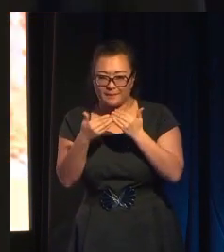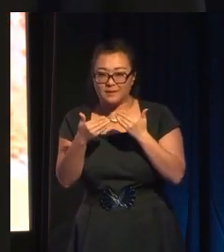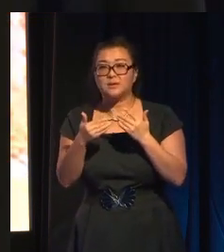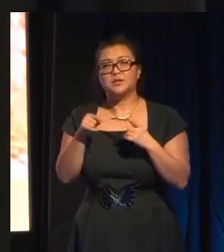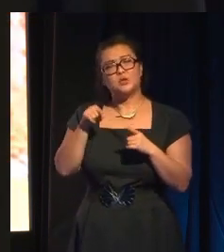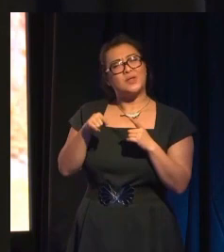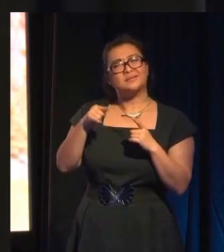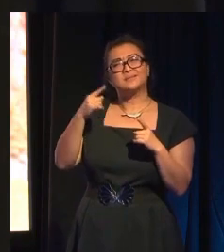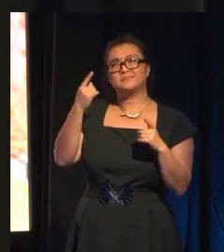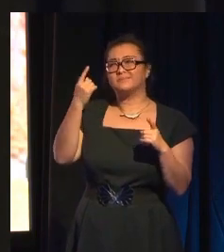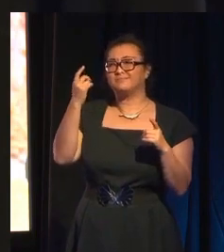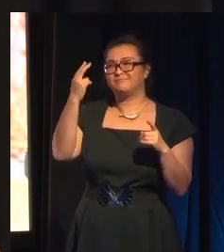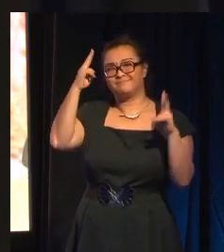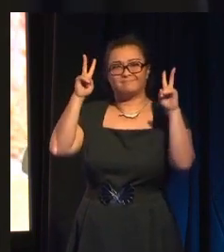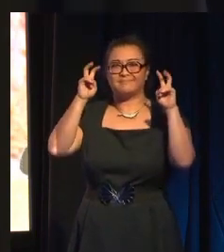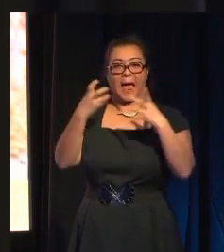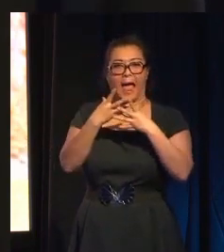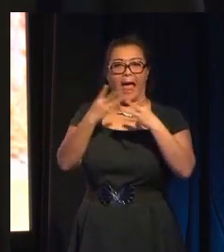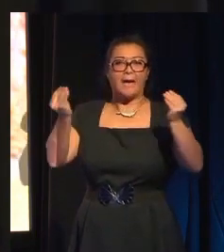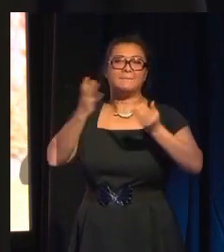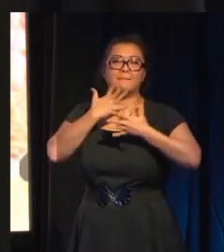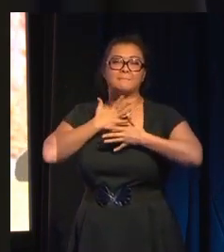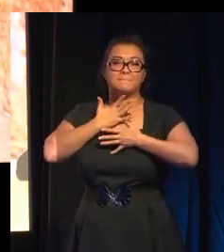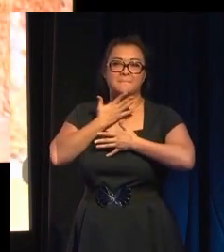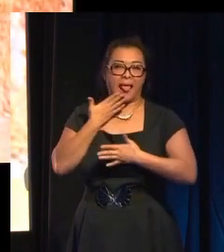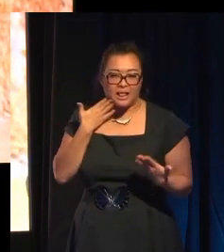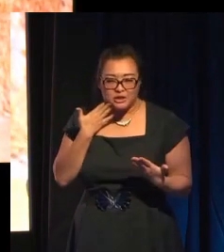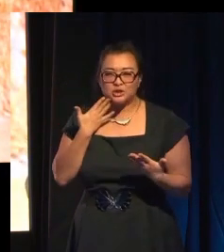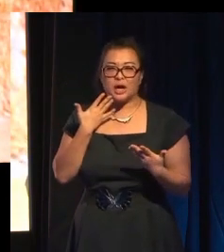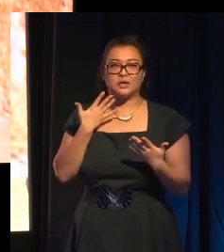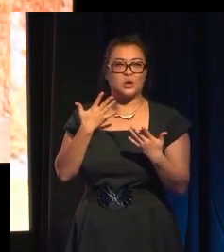right? Appealing to physiological desires and impulses and needs.